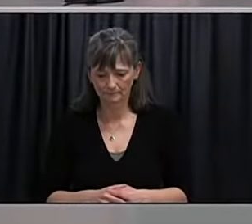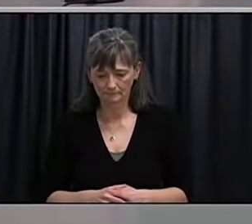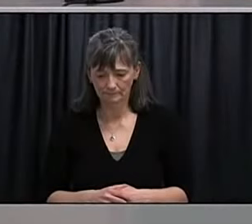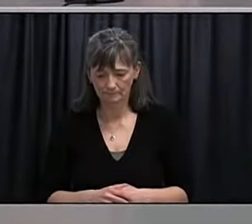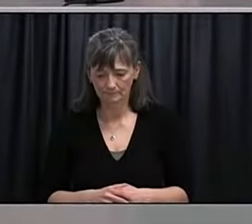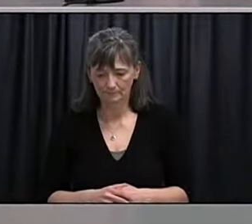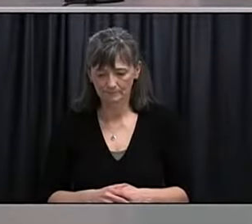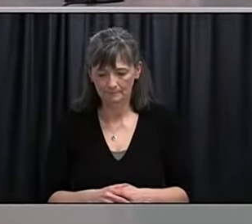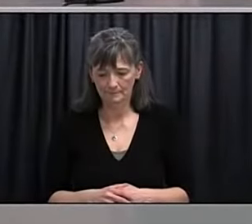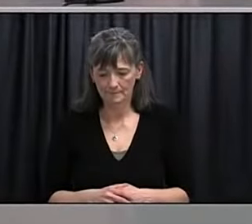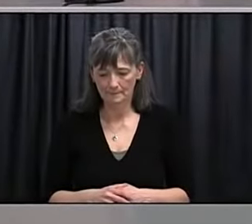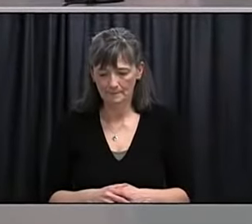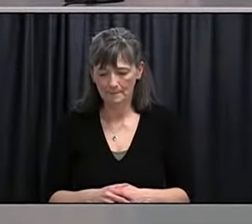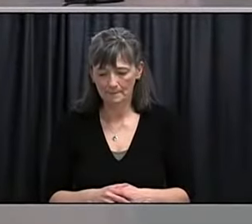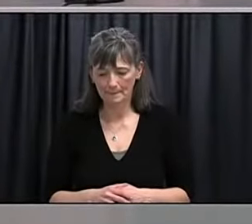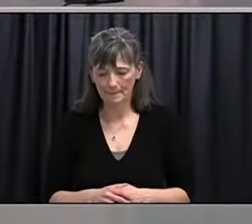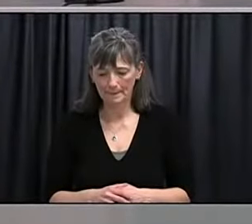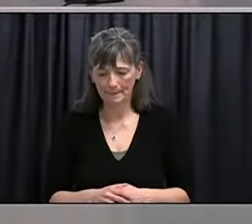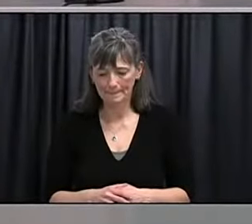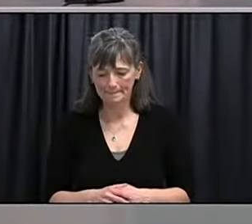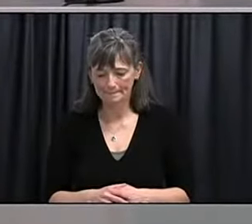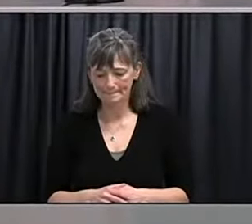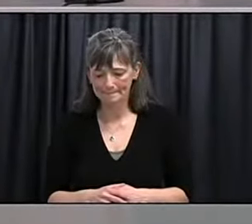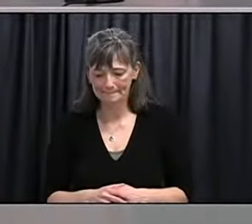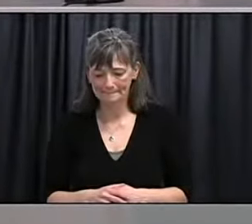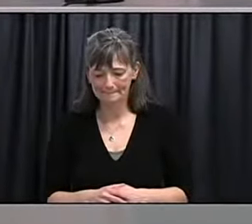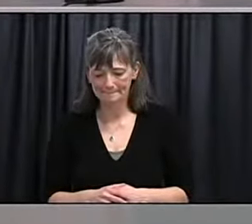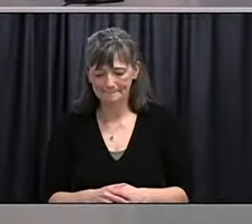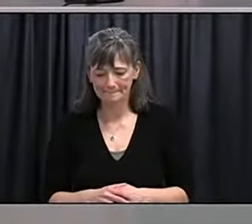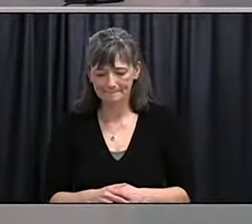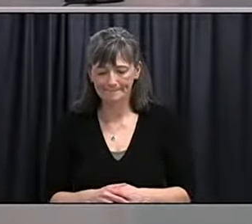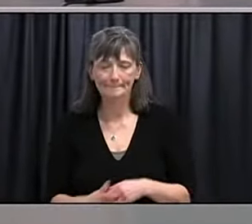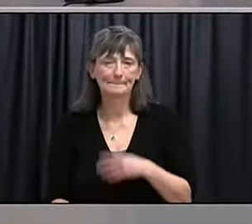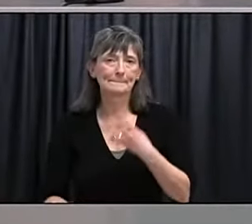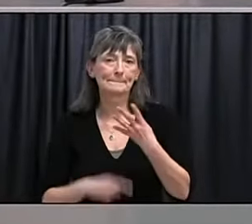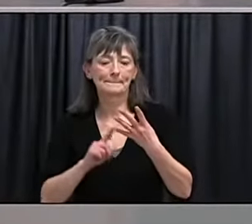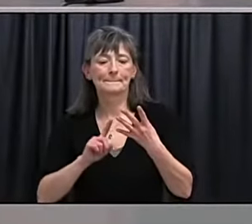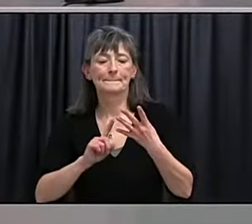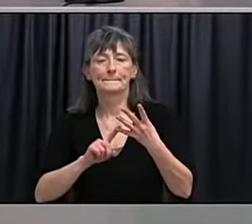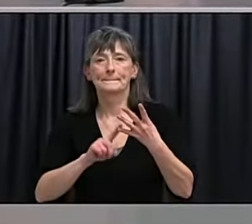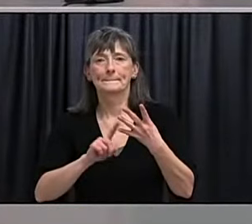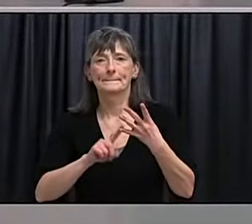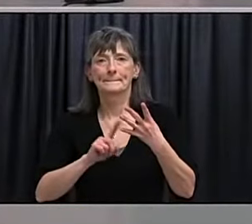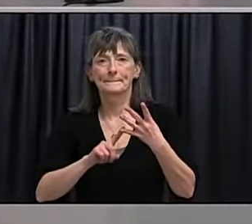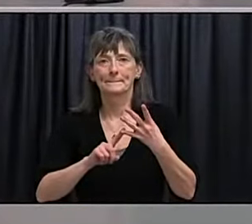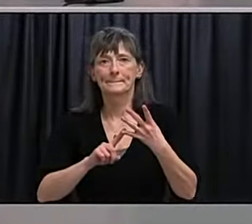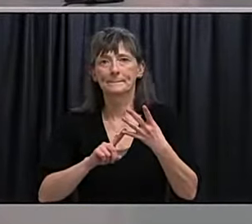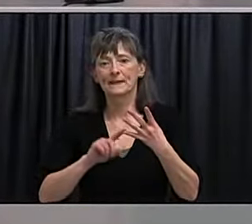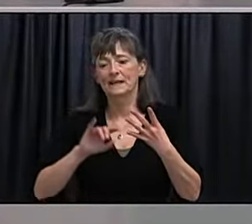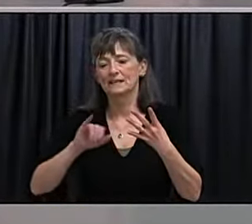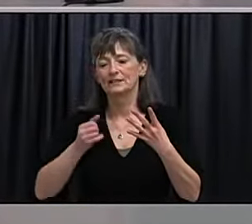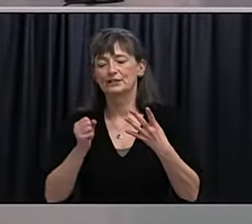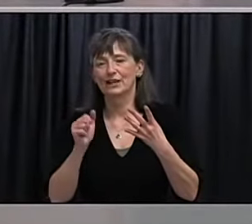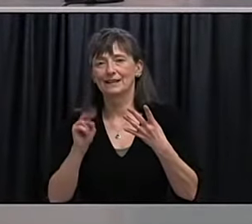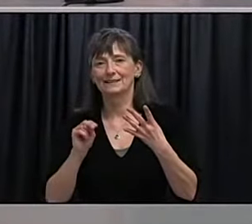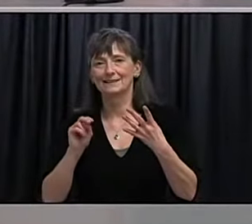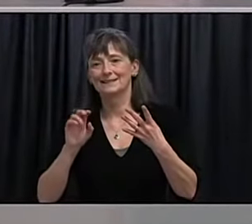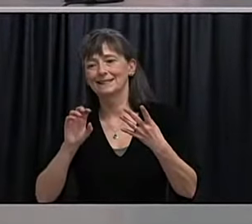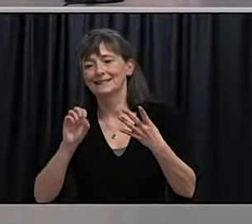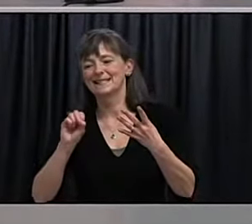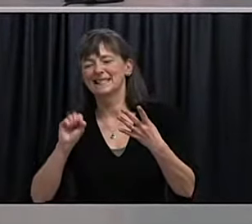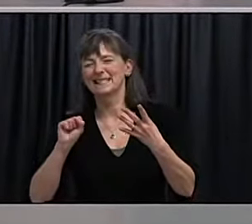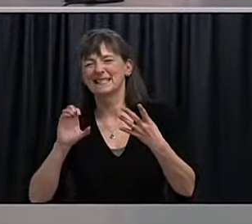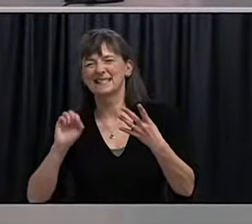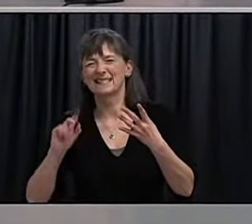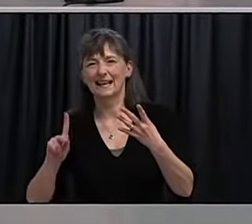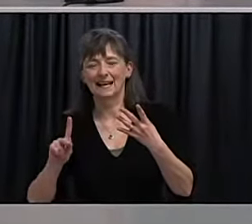Good afternoon. Regarding the Johnson & Johnson vaccine announced today,